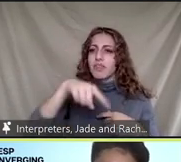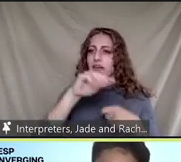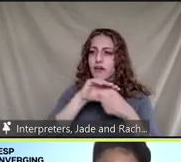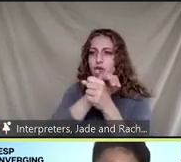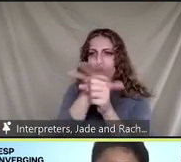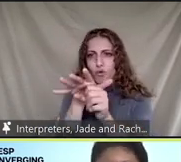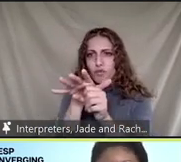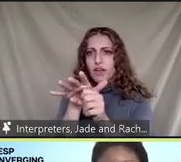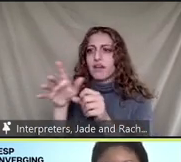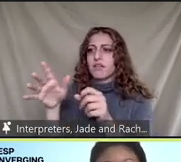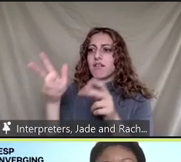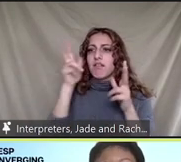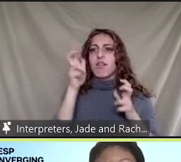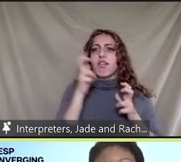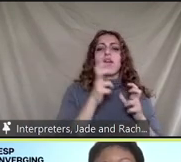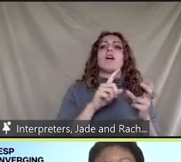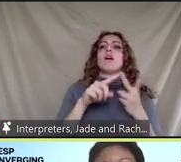area of southern california